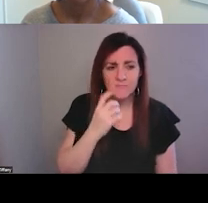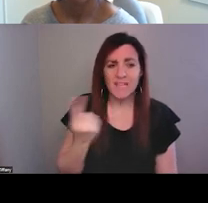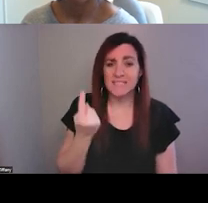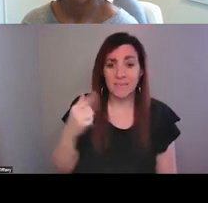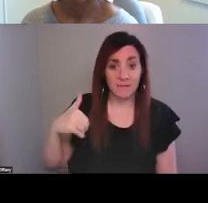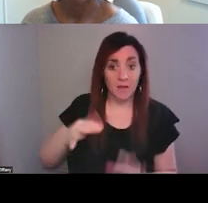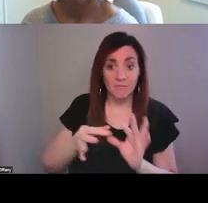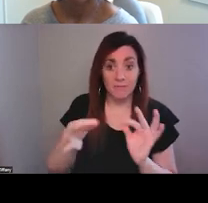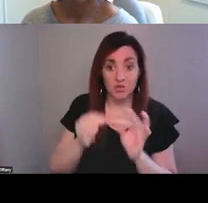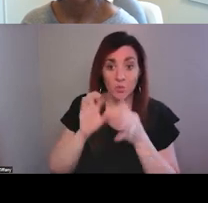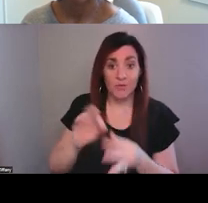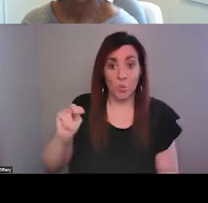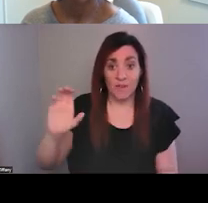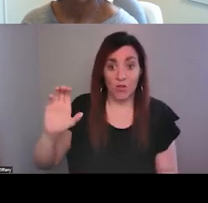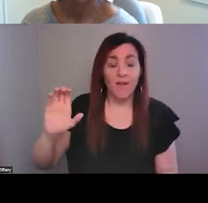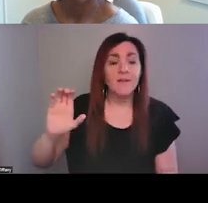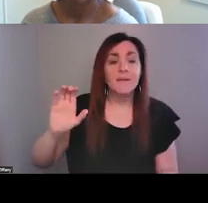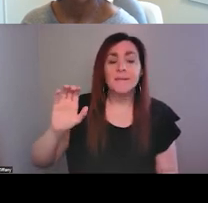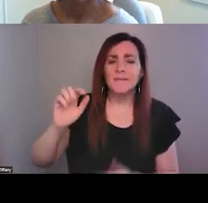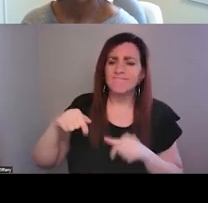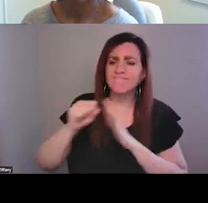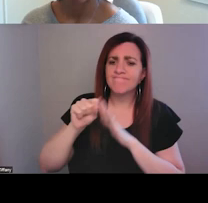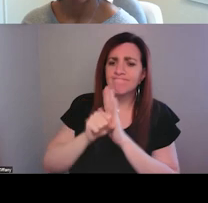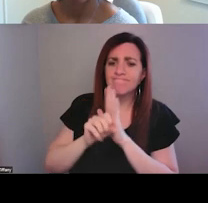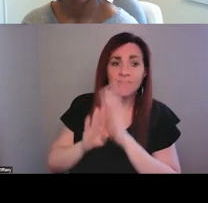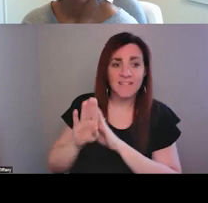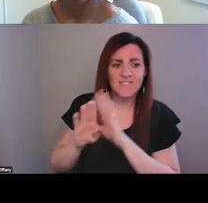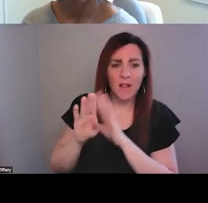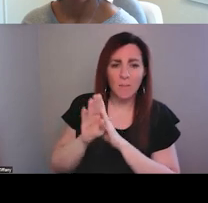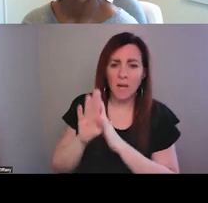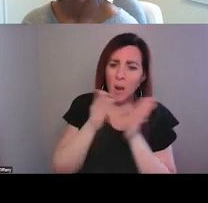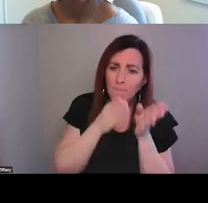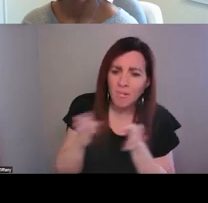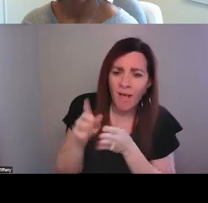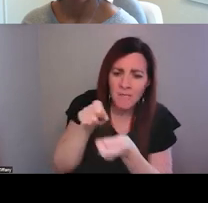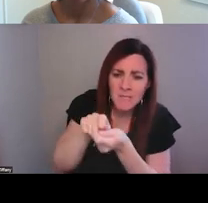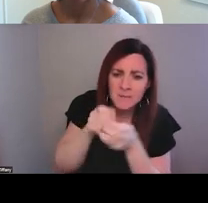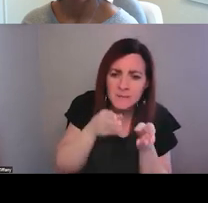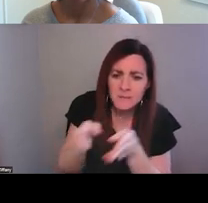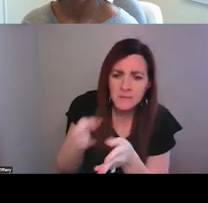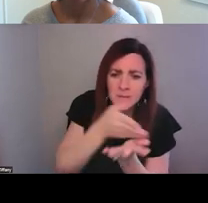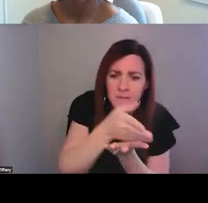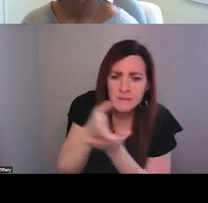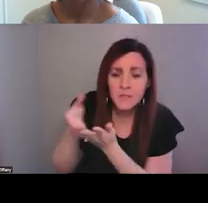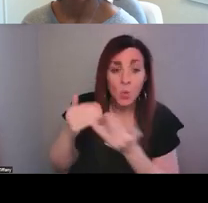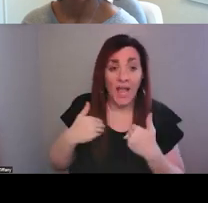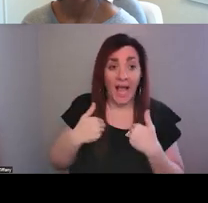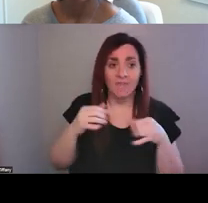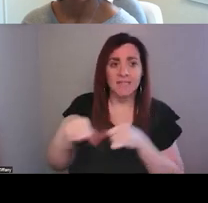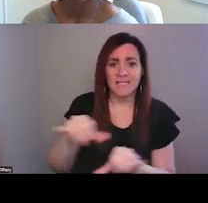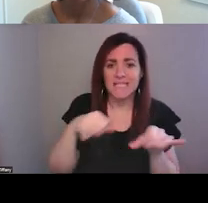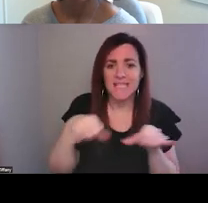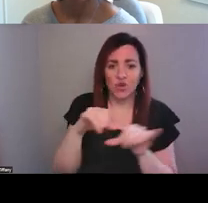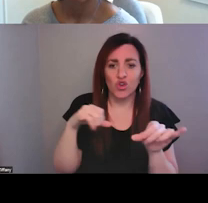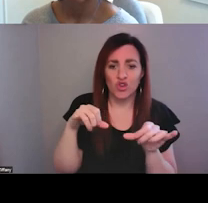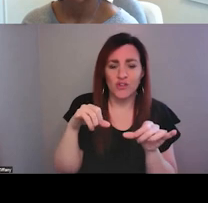North Carolina is as we are developing this tailored plan, we also have standard plans,